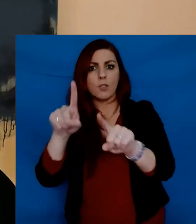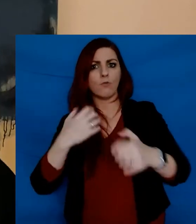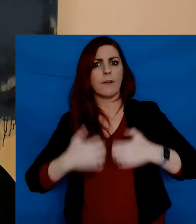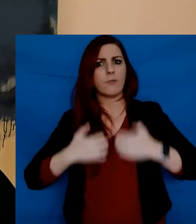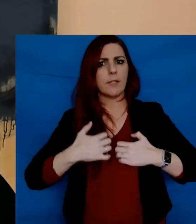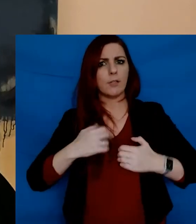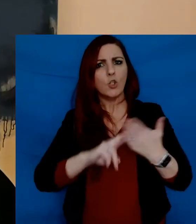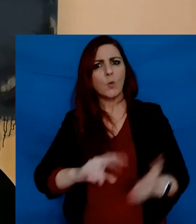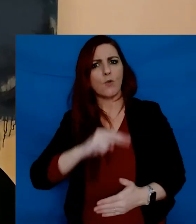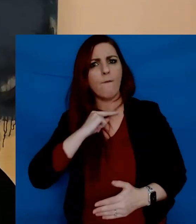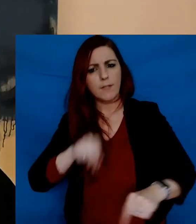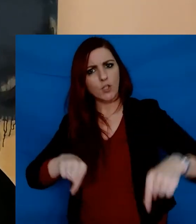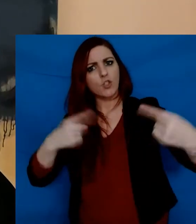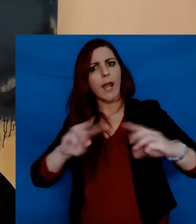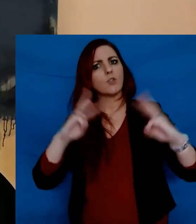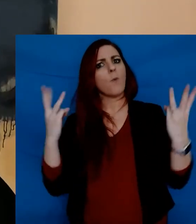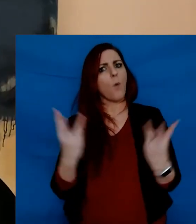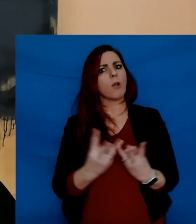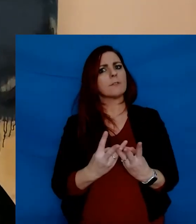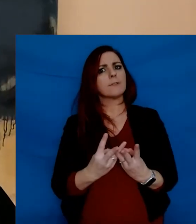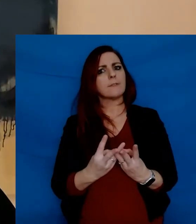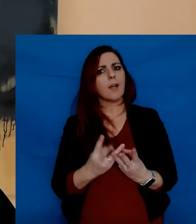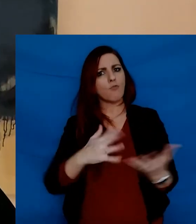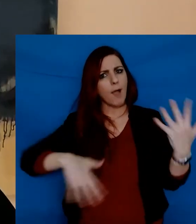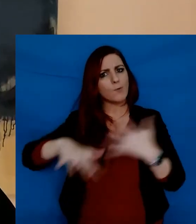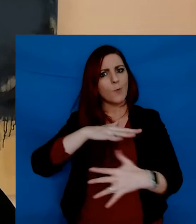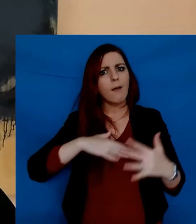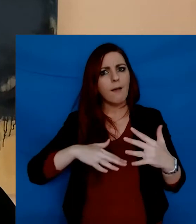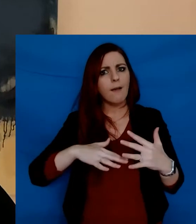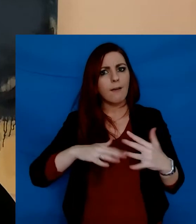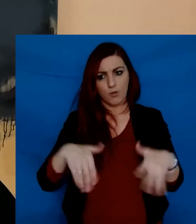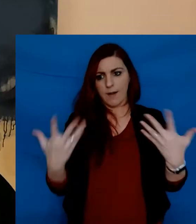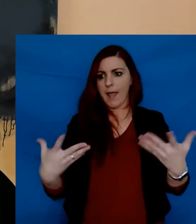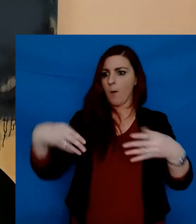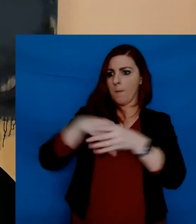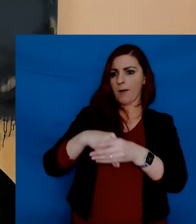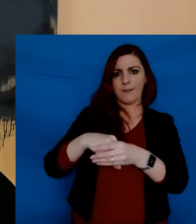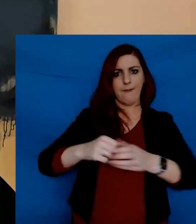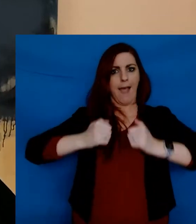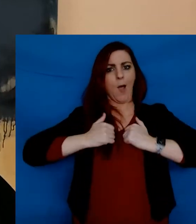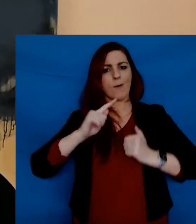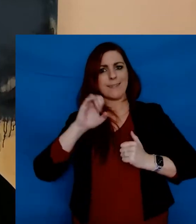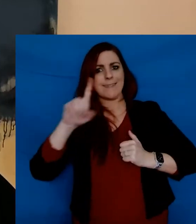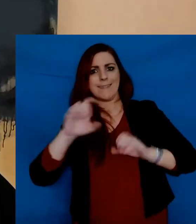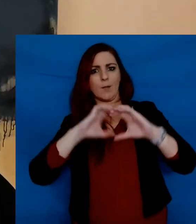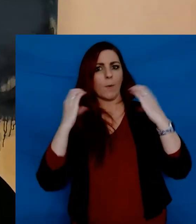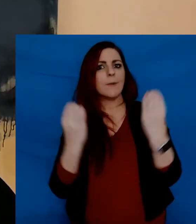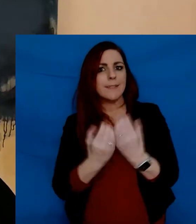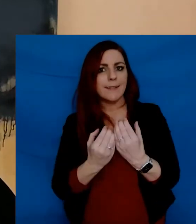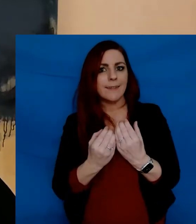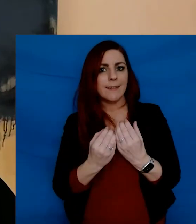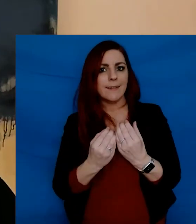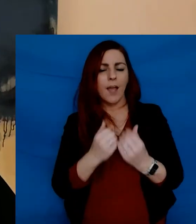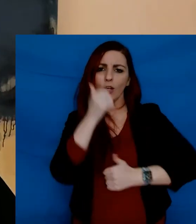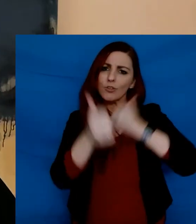Do not be afraid to use your voice and challenge the world around you. You are now part of our Trinity community.